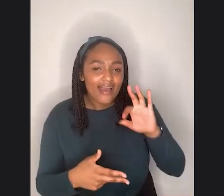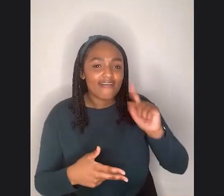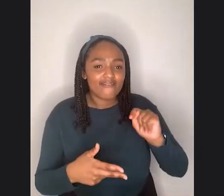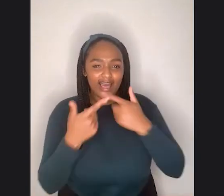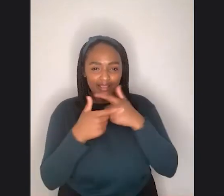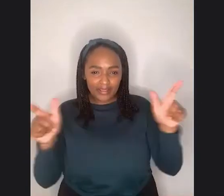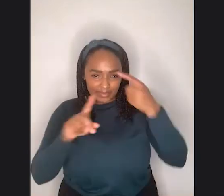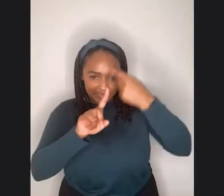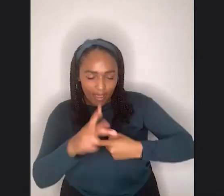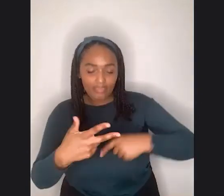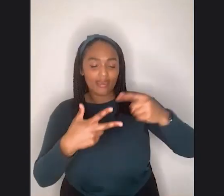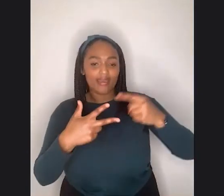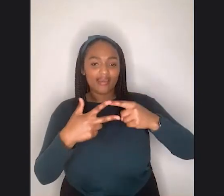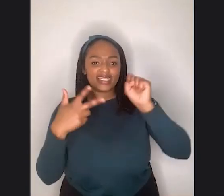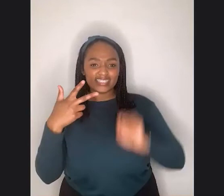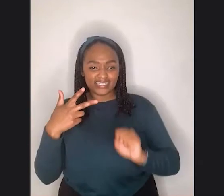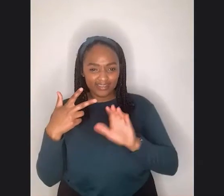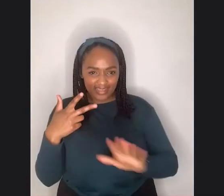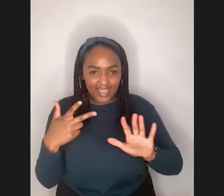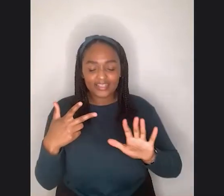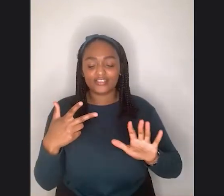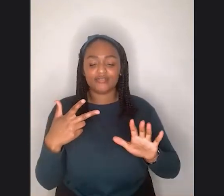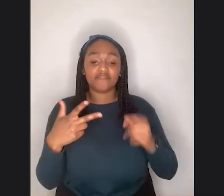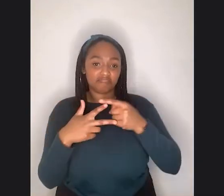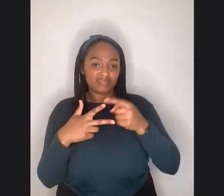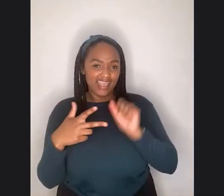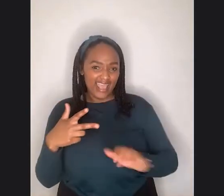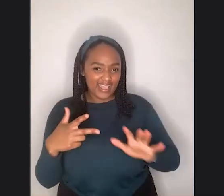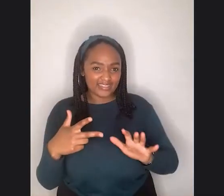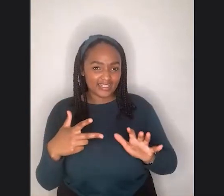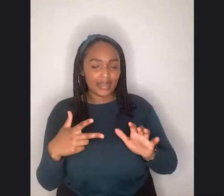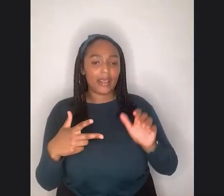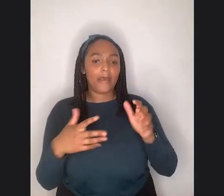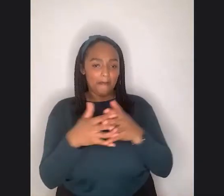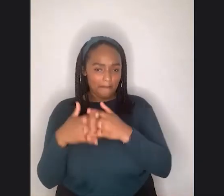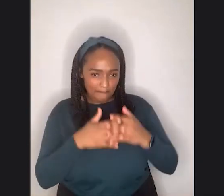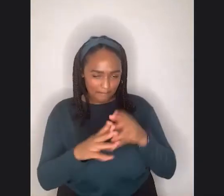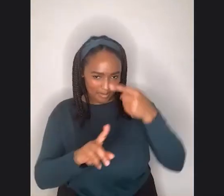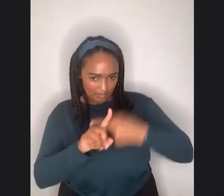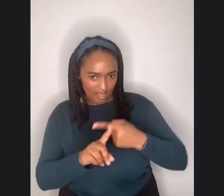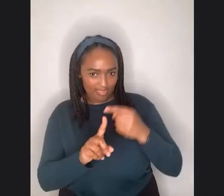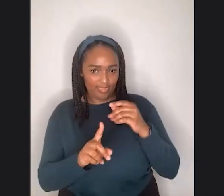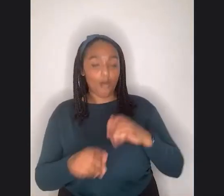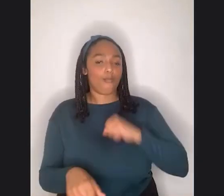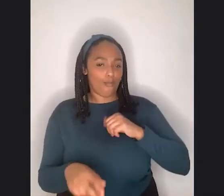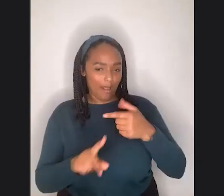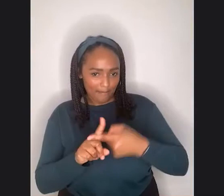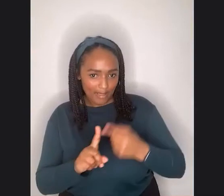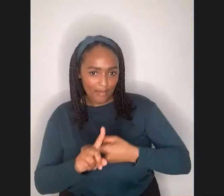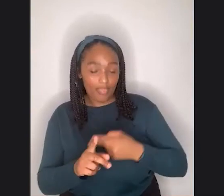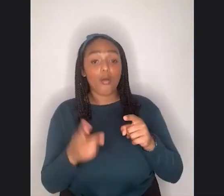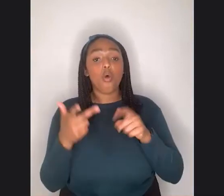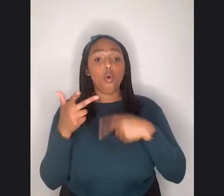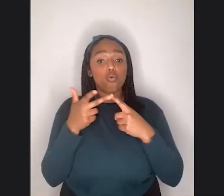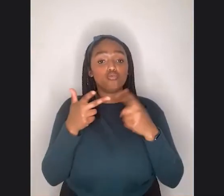American, but you are of Asian descent. And then it is also mental health awareness month. So we're really grateful to have, you know, Artie